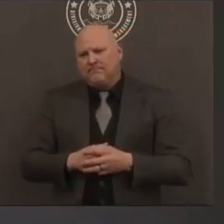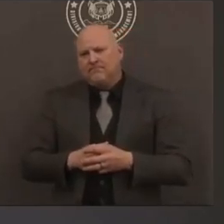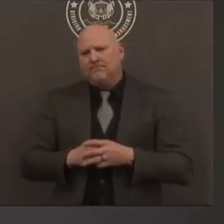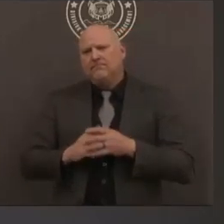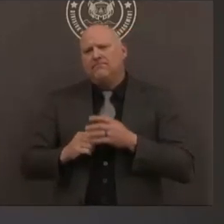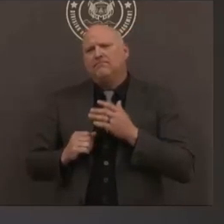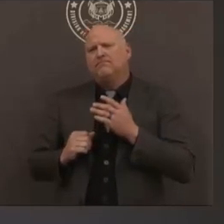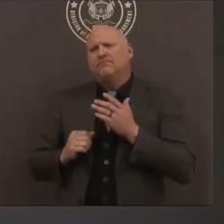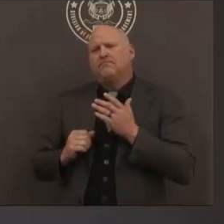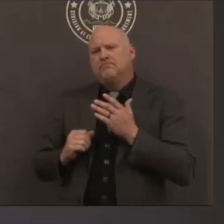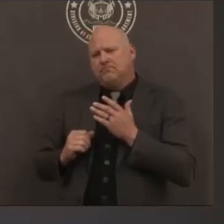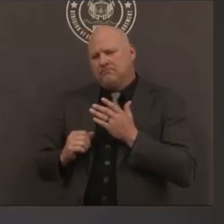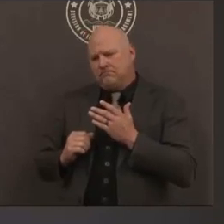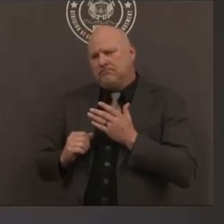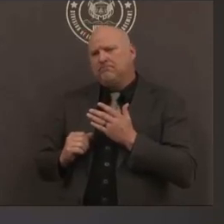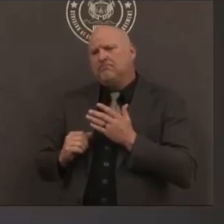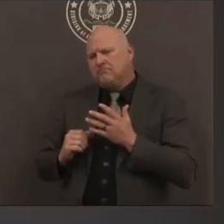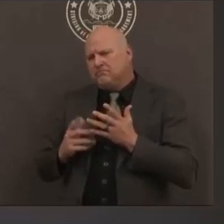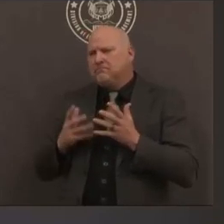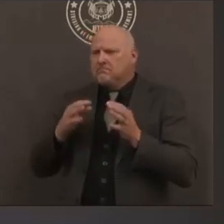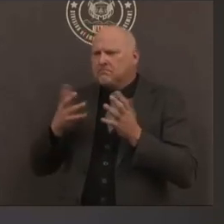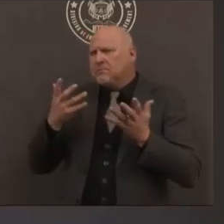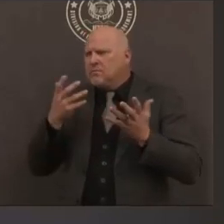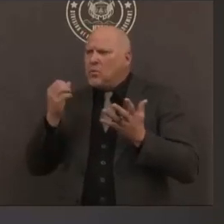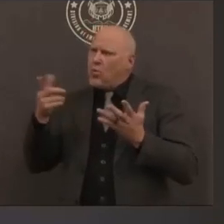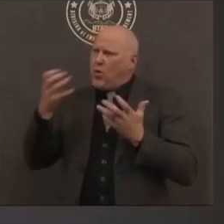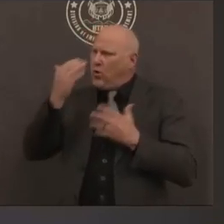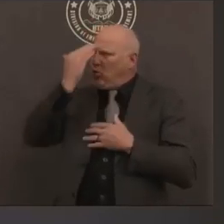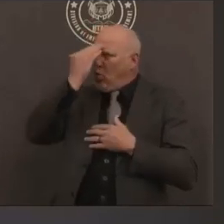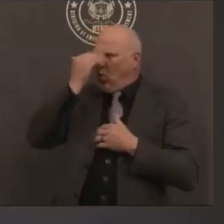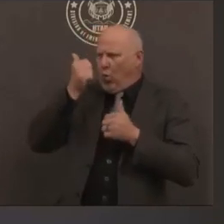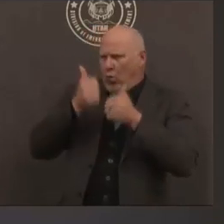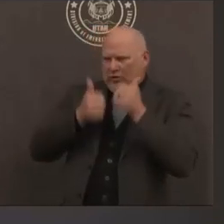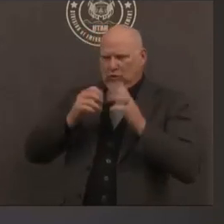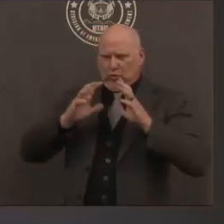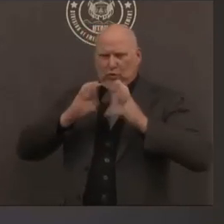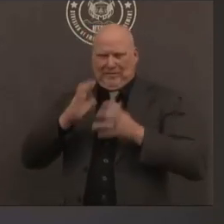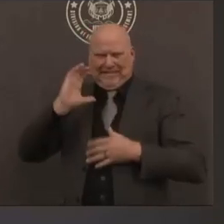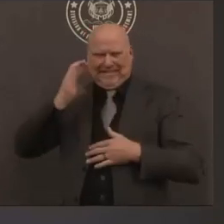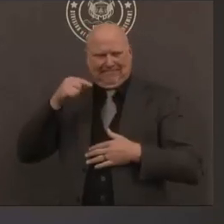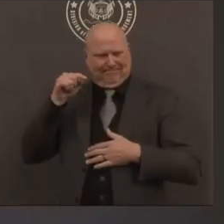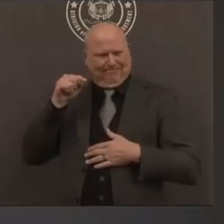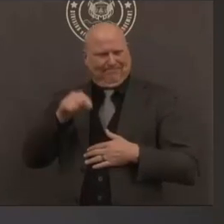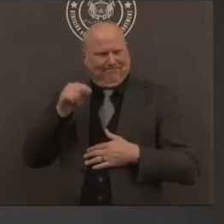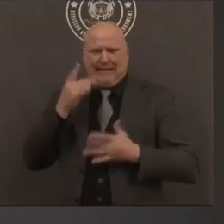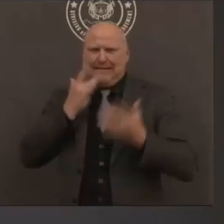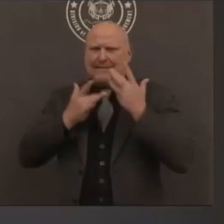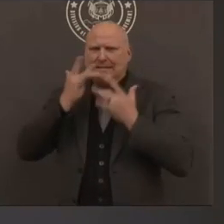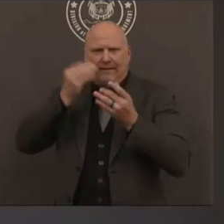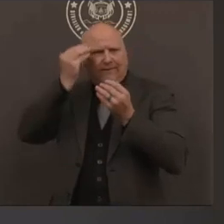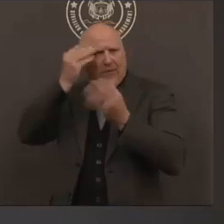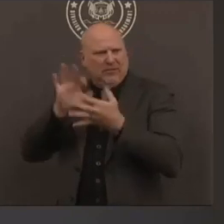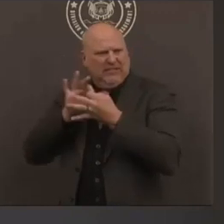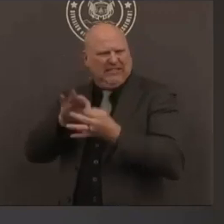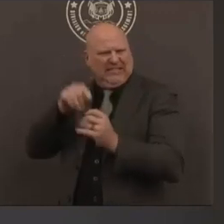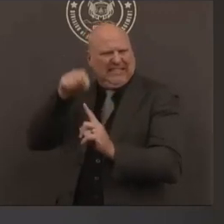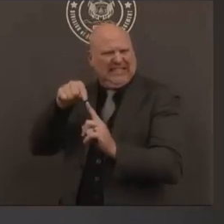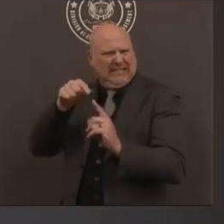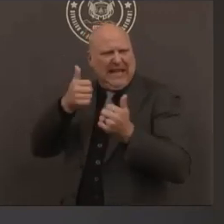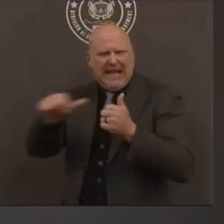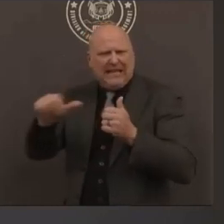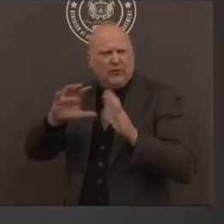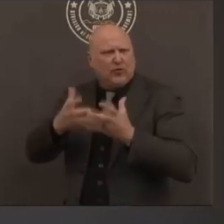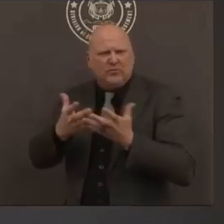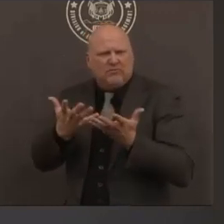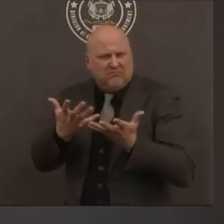reached as far as as needing to get tested yeah um so the way we're looking at our data and focusing our analyses now are starting